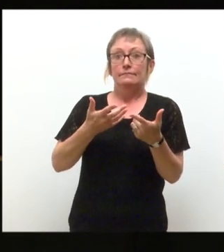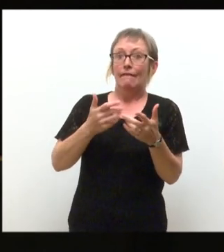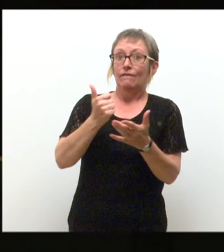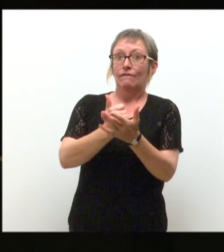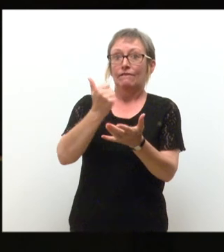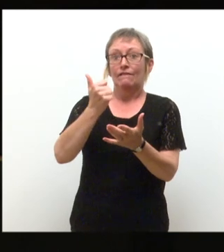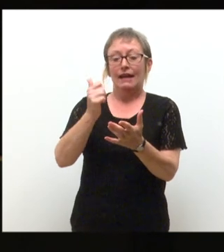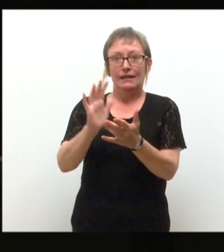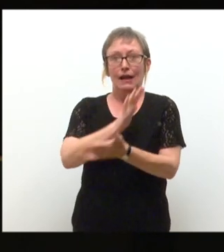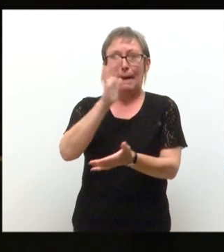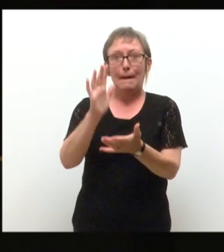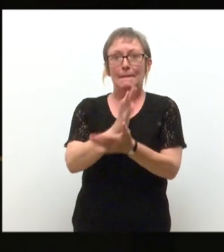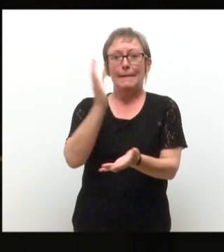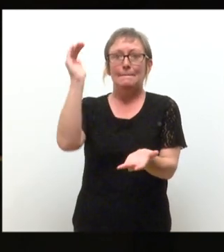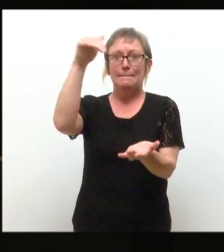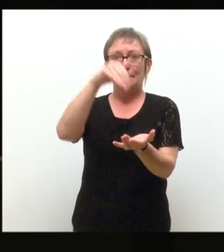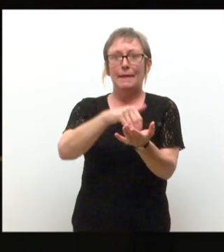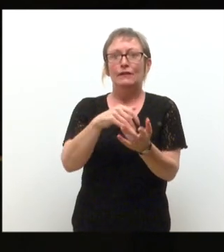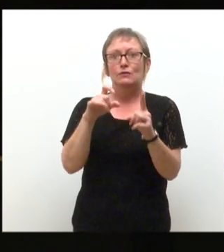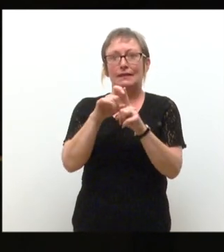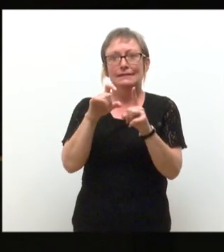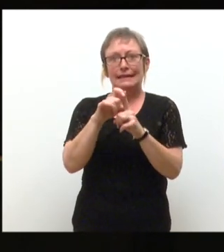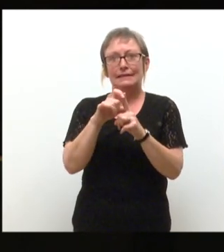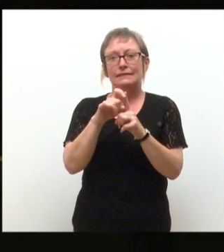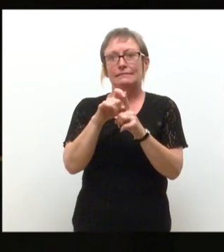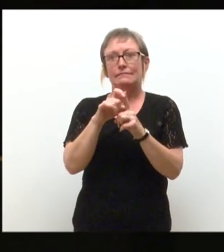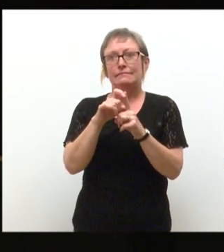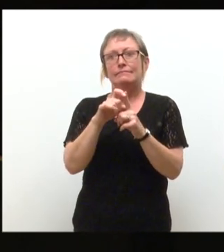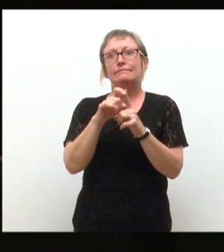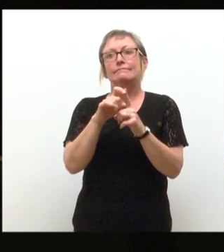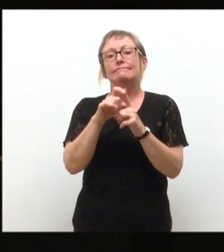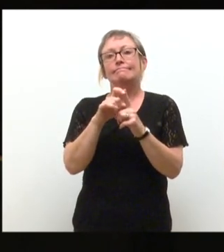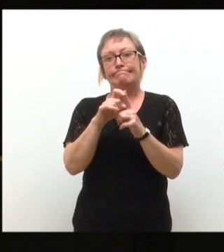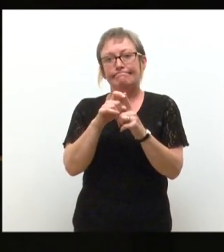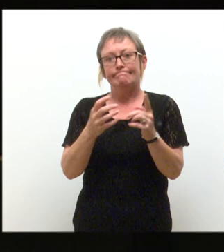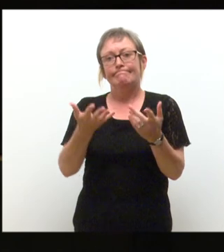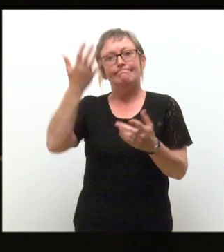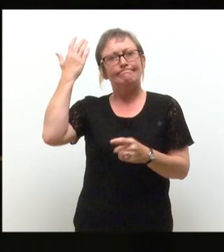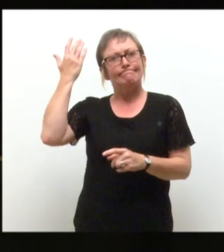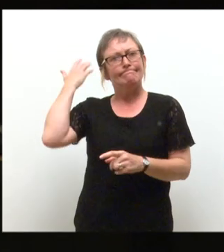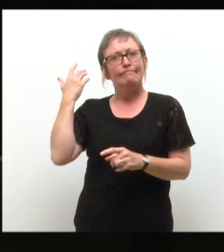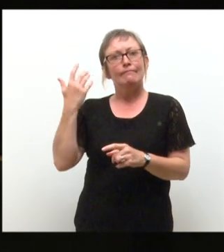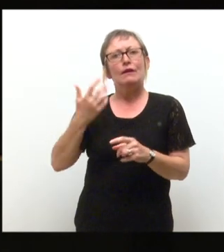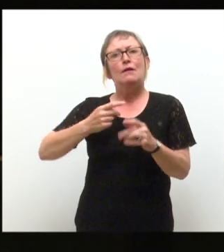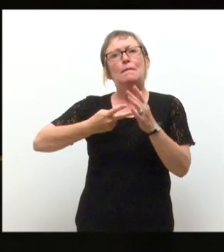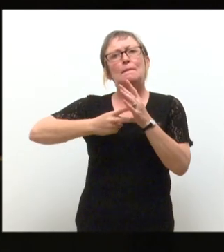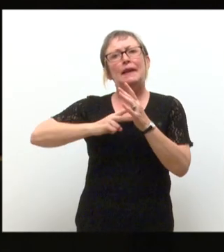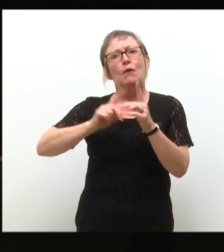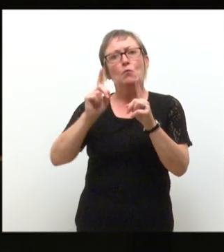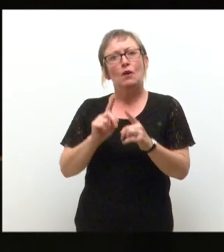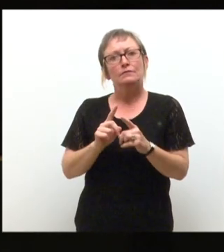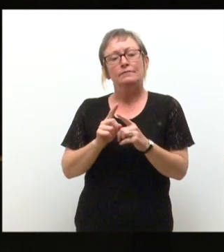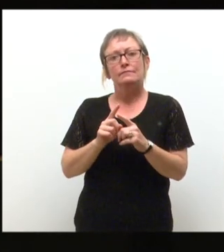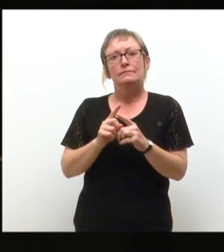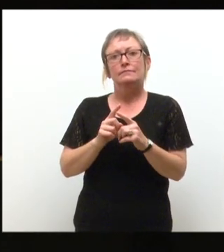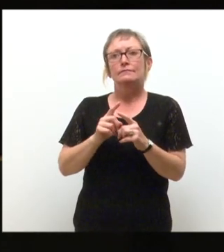great joy to come back to where it all began. A 12-year-old boy with a bike and a plan. My role as Rector is to